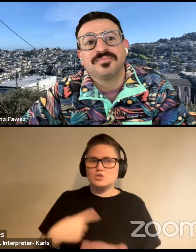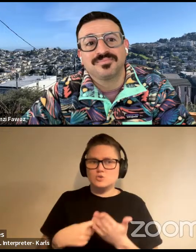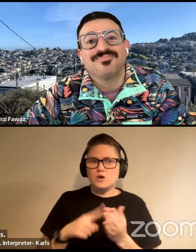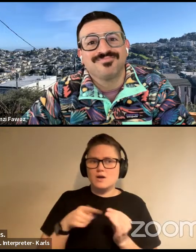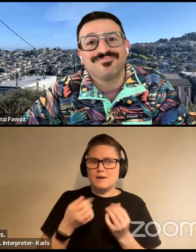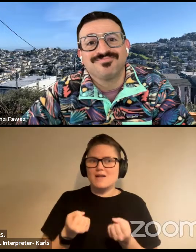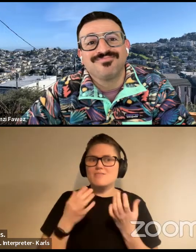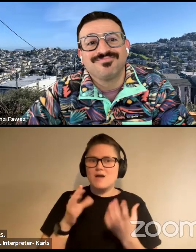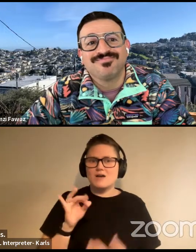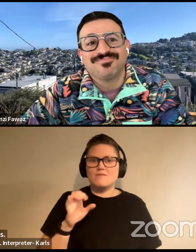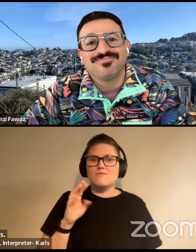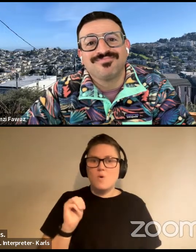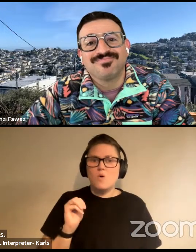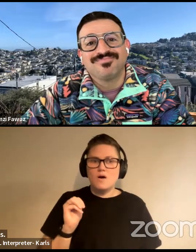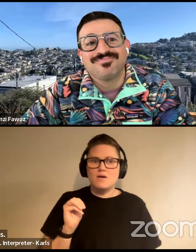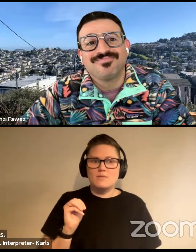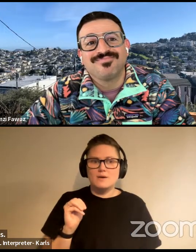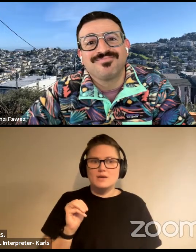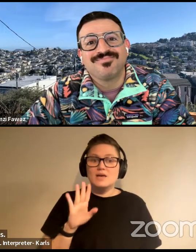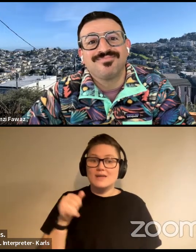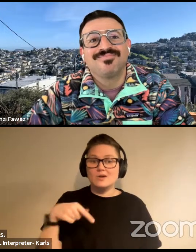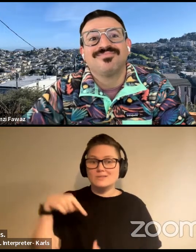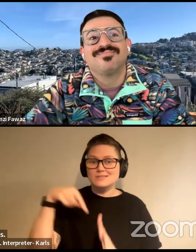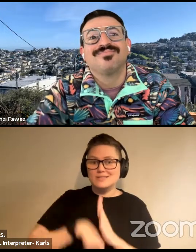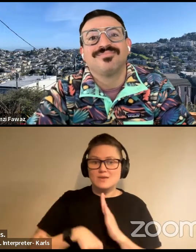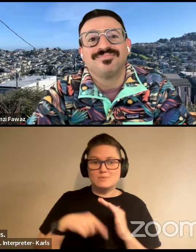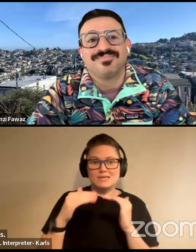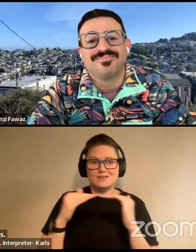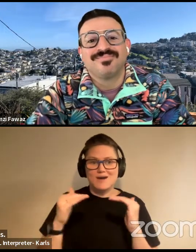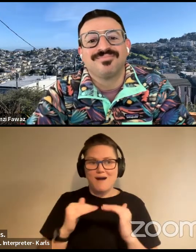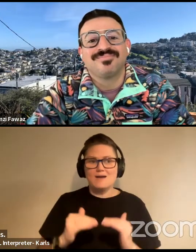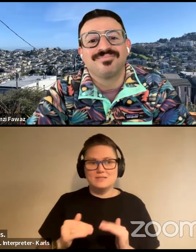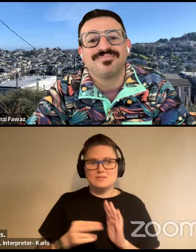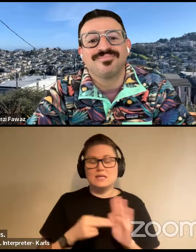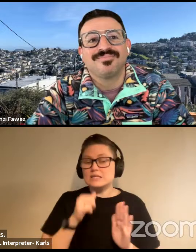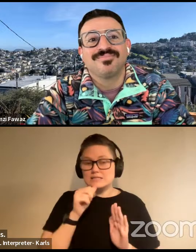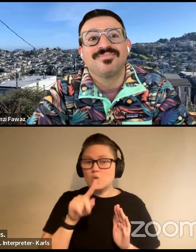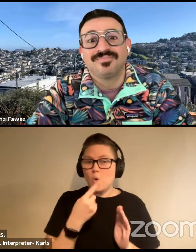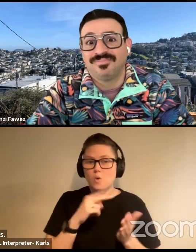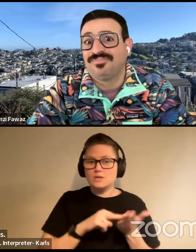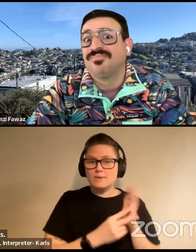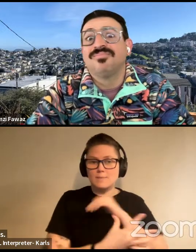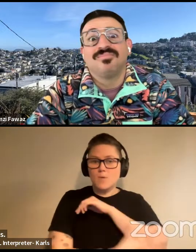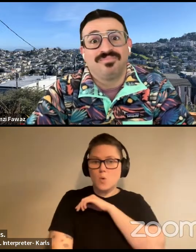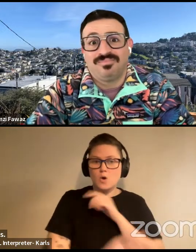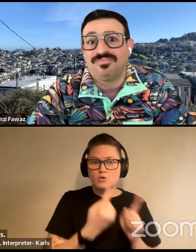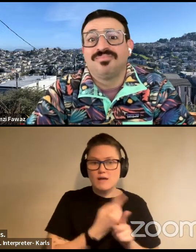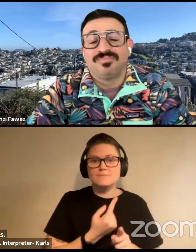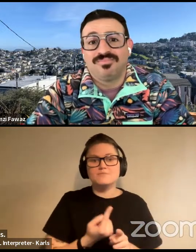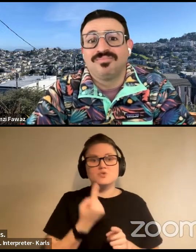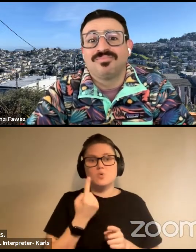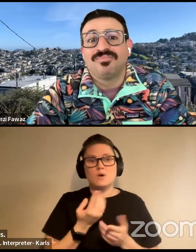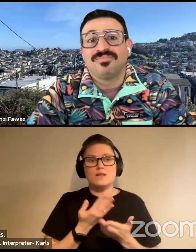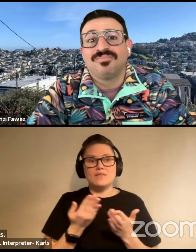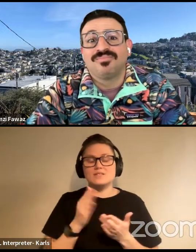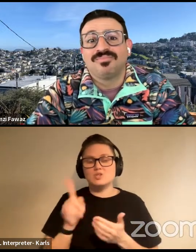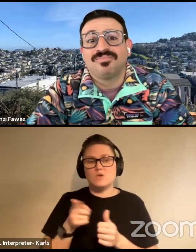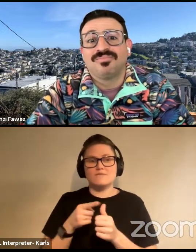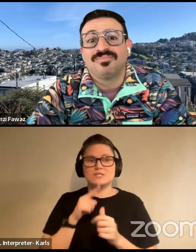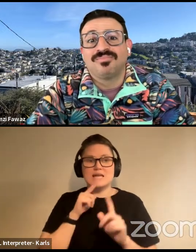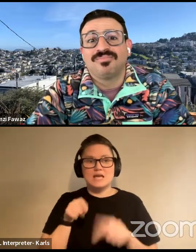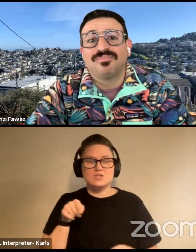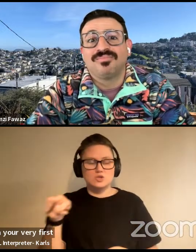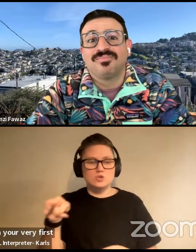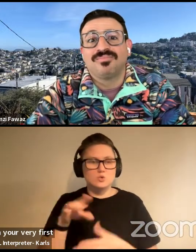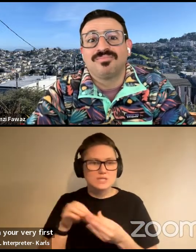of forms that, that are, are deeply classed. And this doesn't just mean poor, right? So one of the things in your very first answer you gave